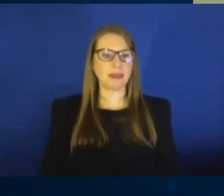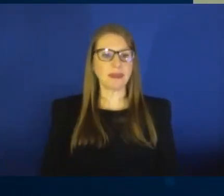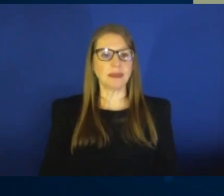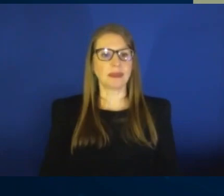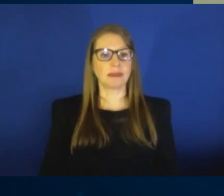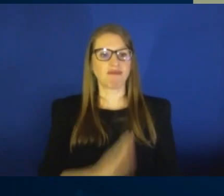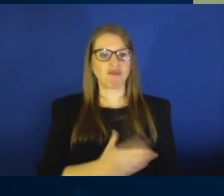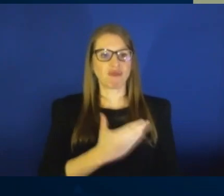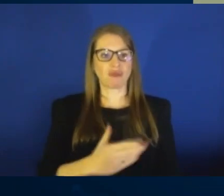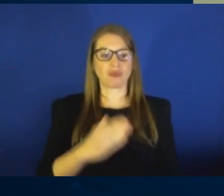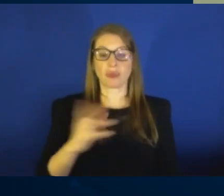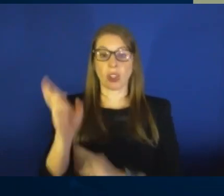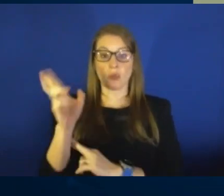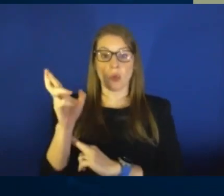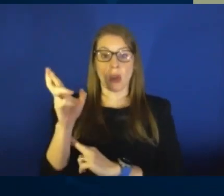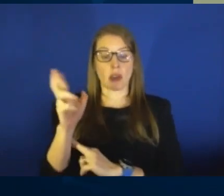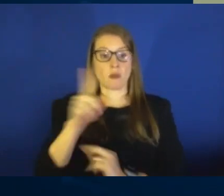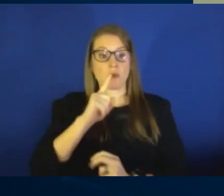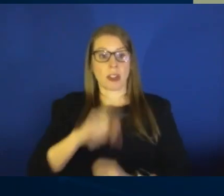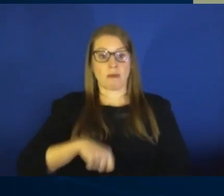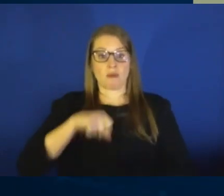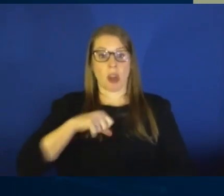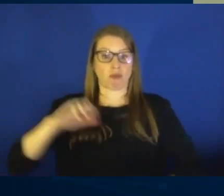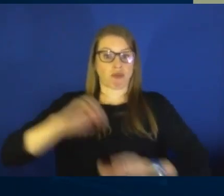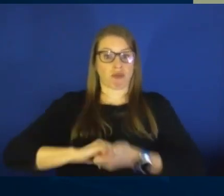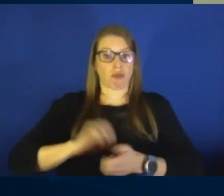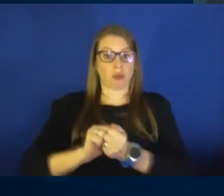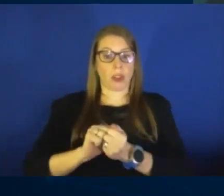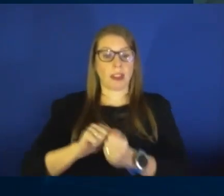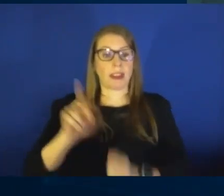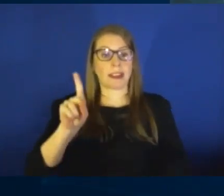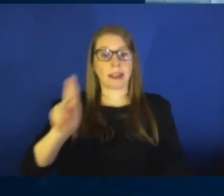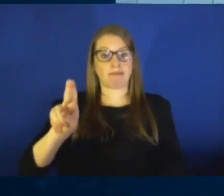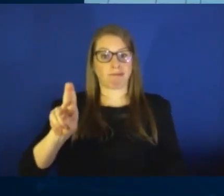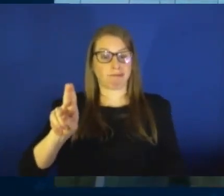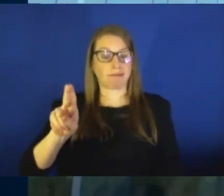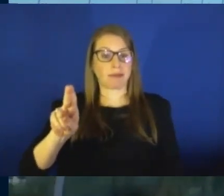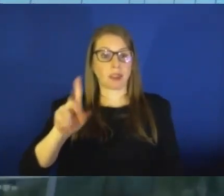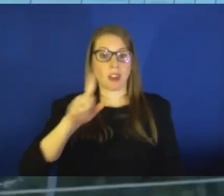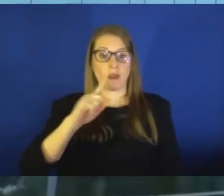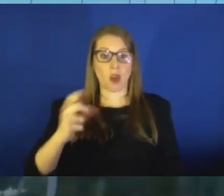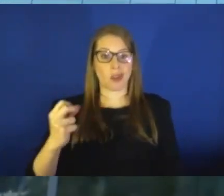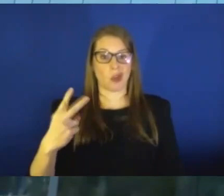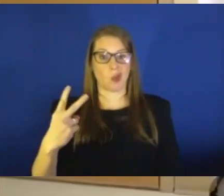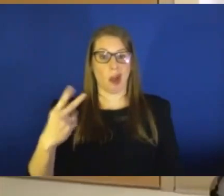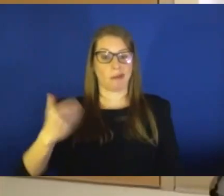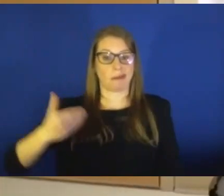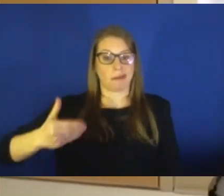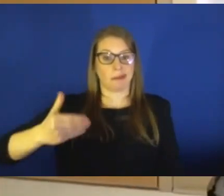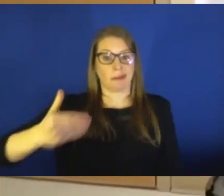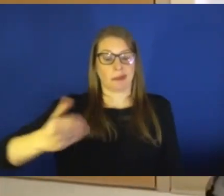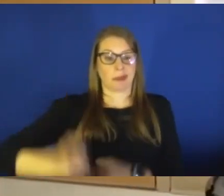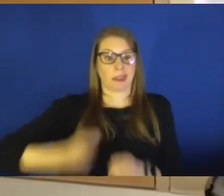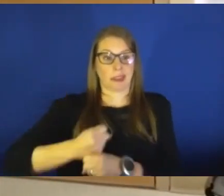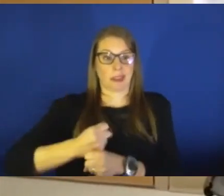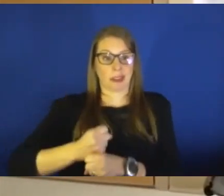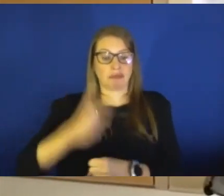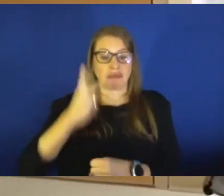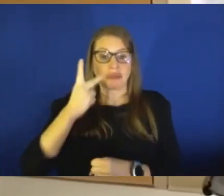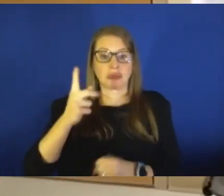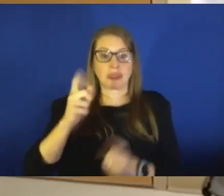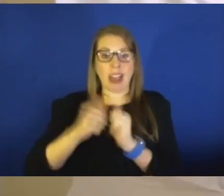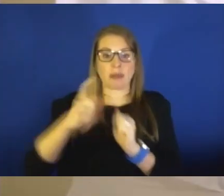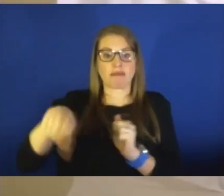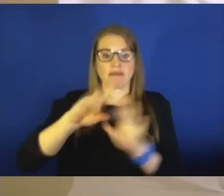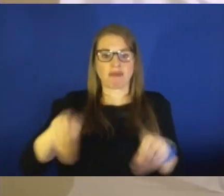The Royals are proud to partner with the University of Kansas Health System for the 12th consecutive year. We have seen how they provide the best care